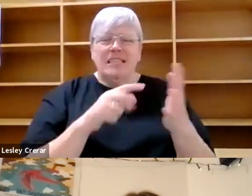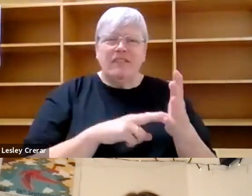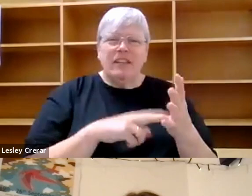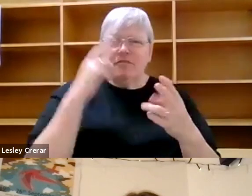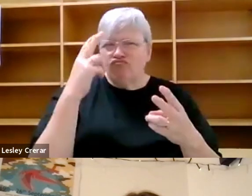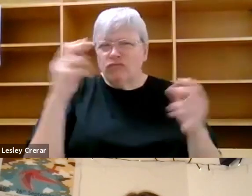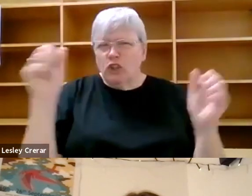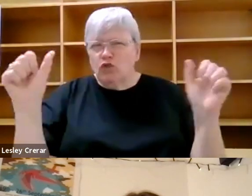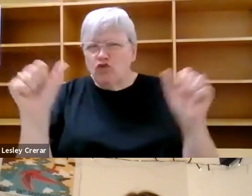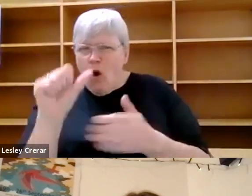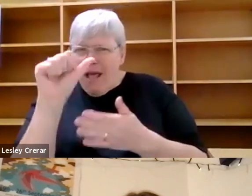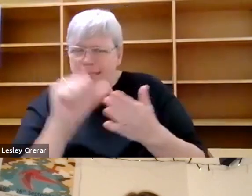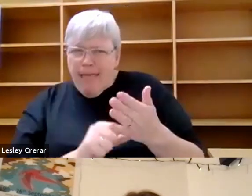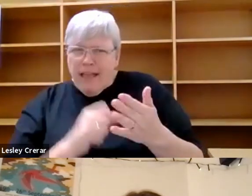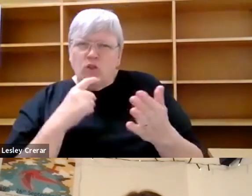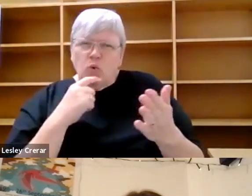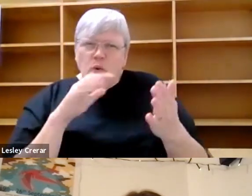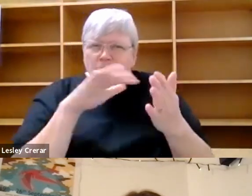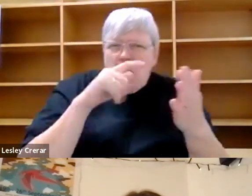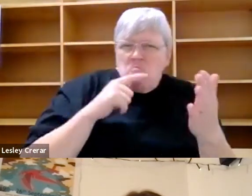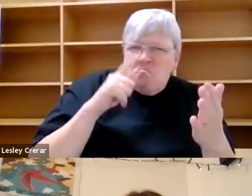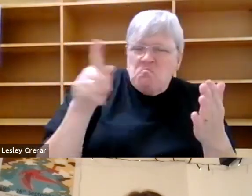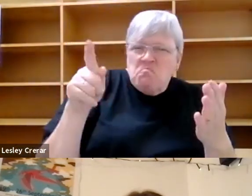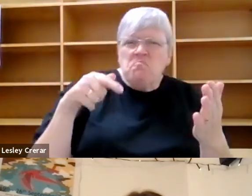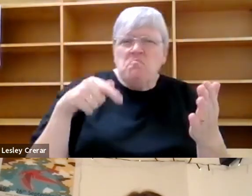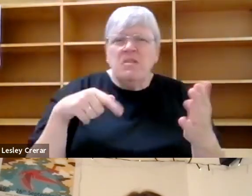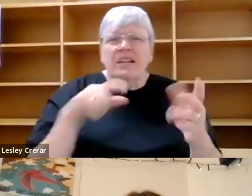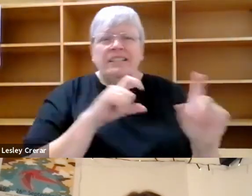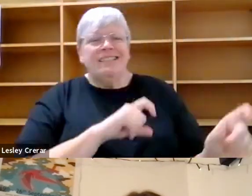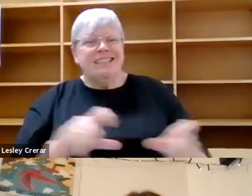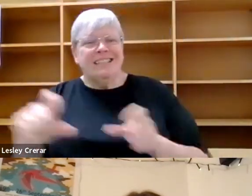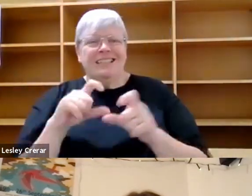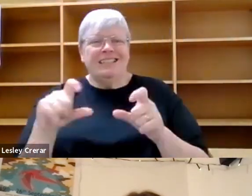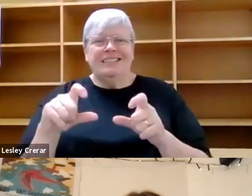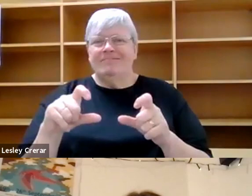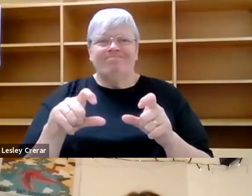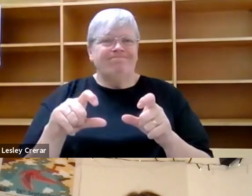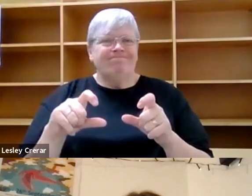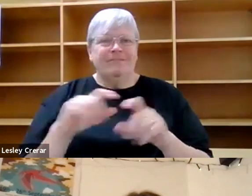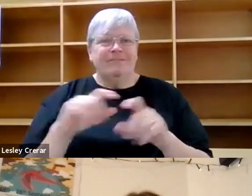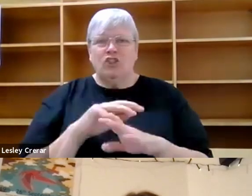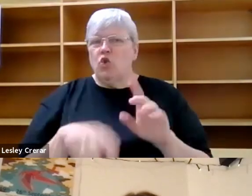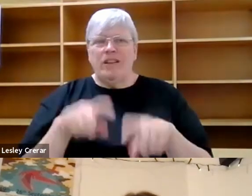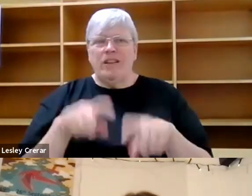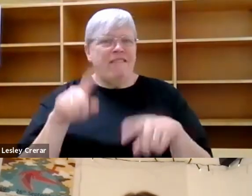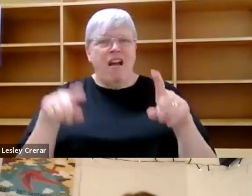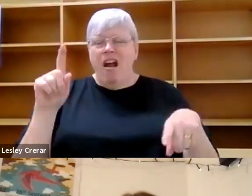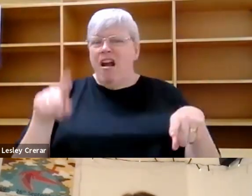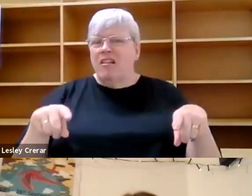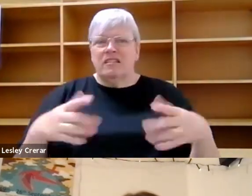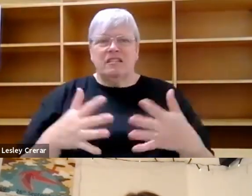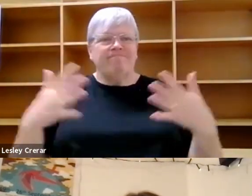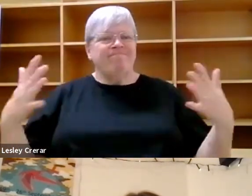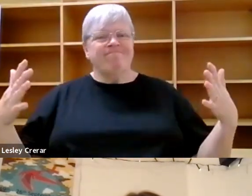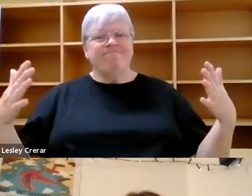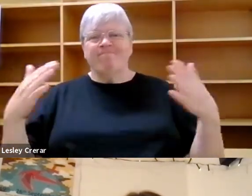long lists and seeing who's, who's at that table, it's still woefully undiverse. There is still a massive emphasis